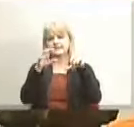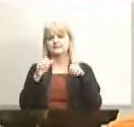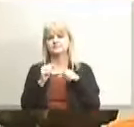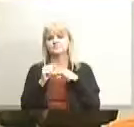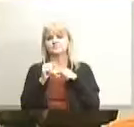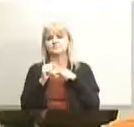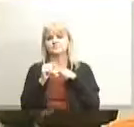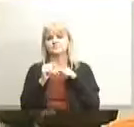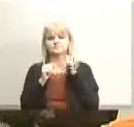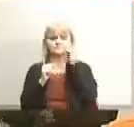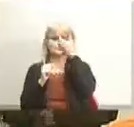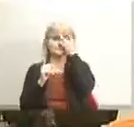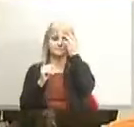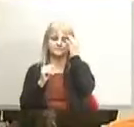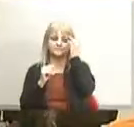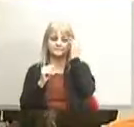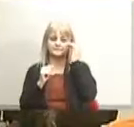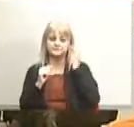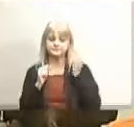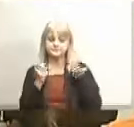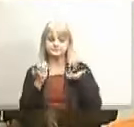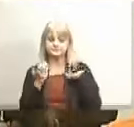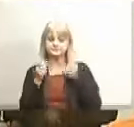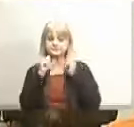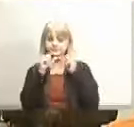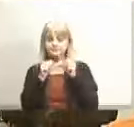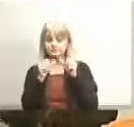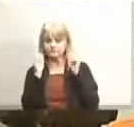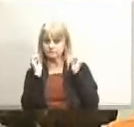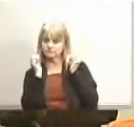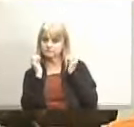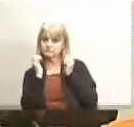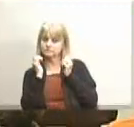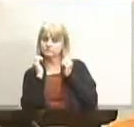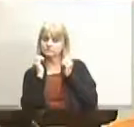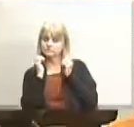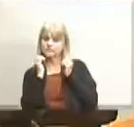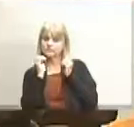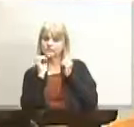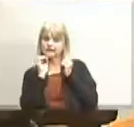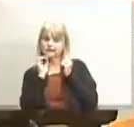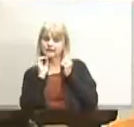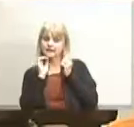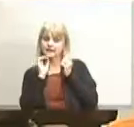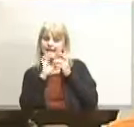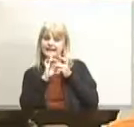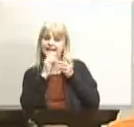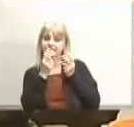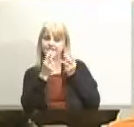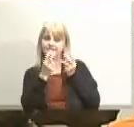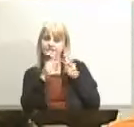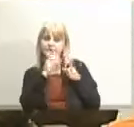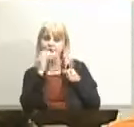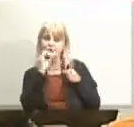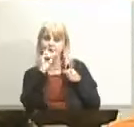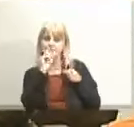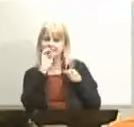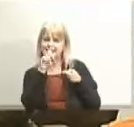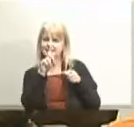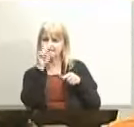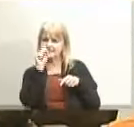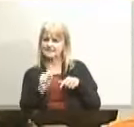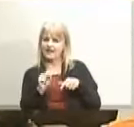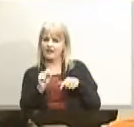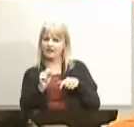also um of course i've continued the making the connection visits with olmstead south and i have one in the morning